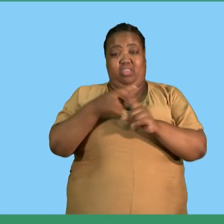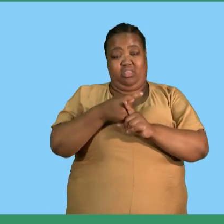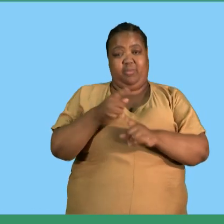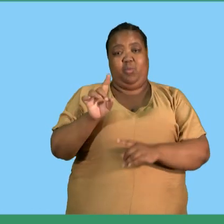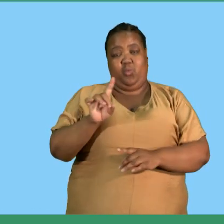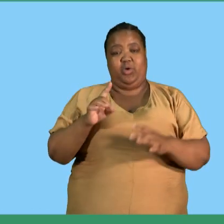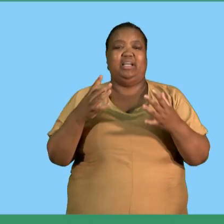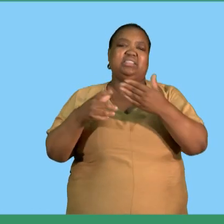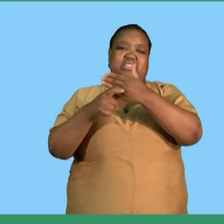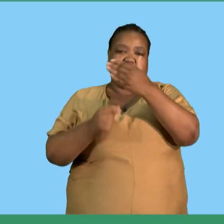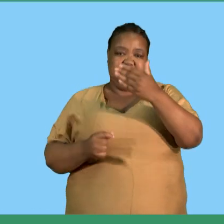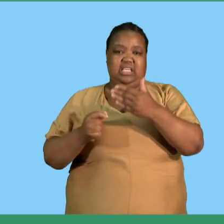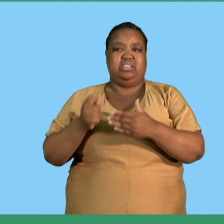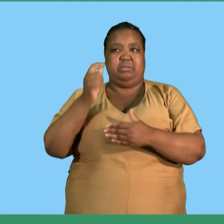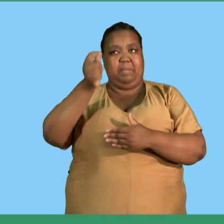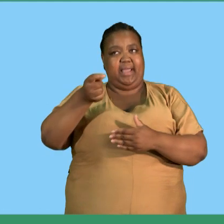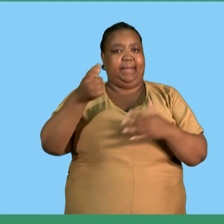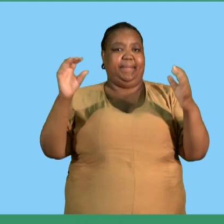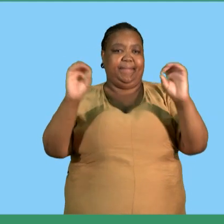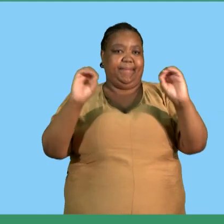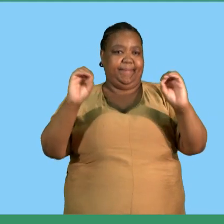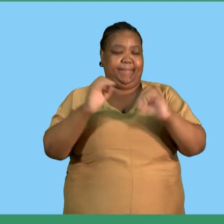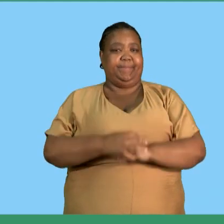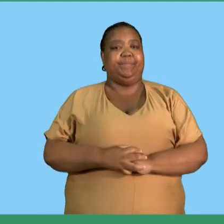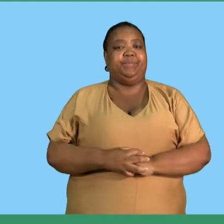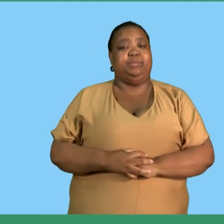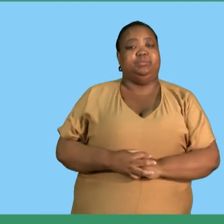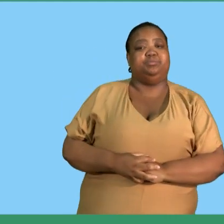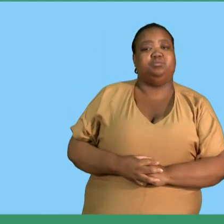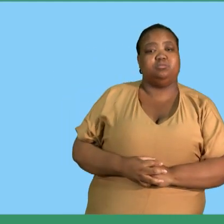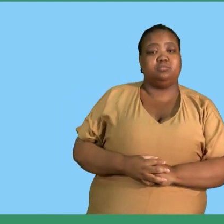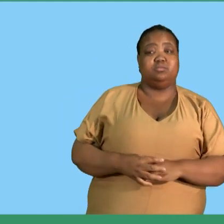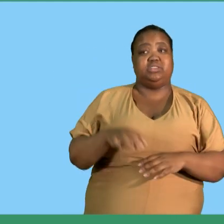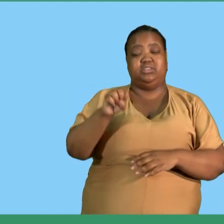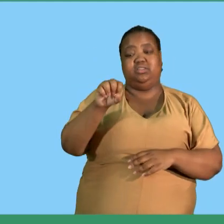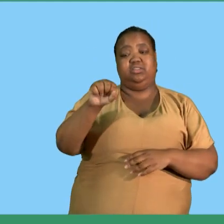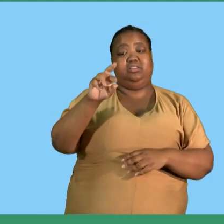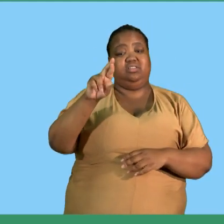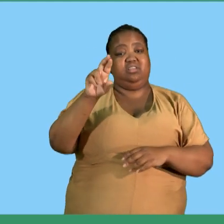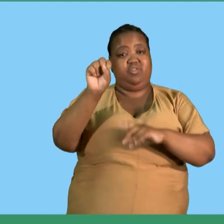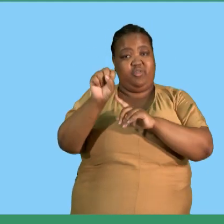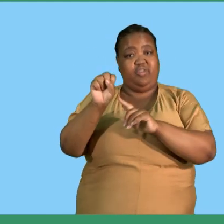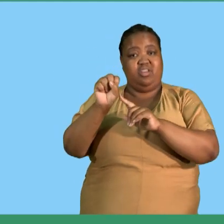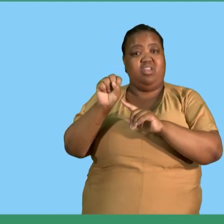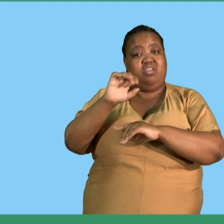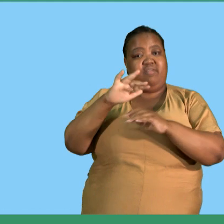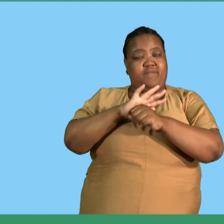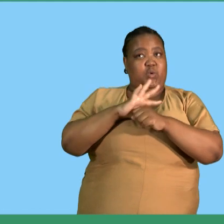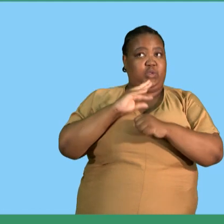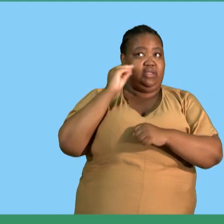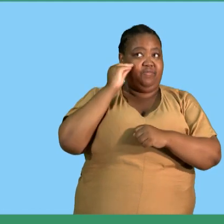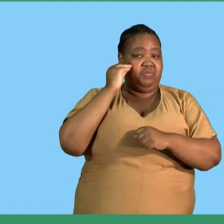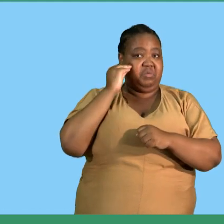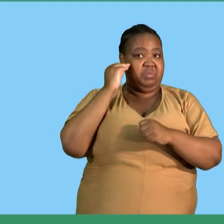it's tax evasion right the company does not declare its income to such remember they are submitting